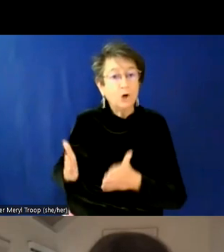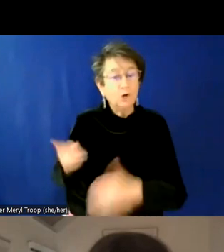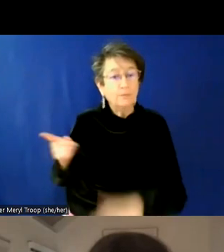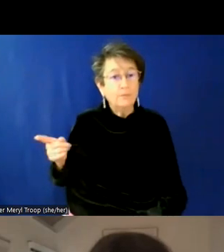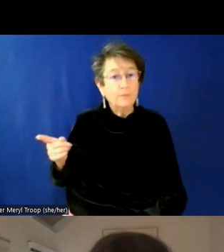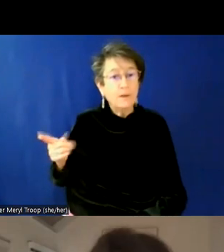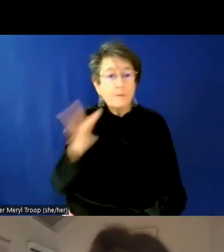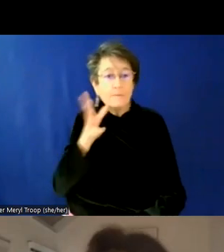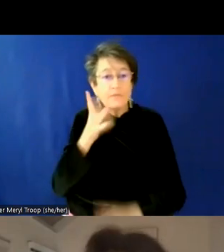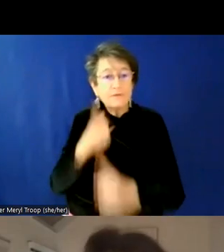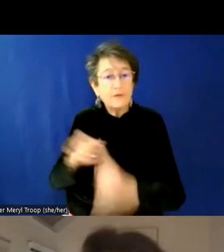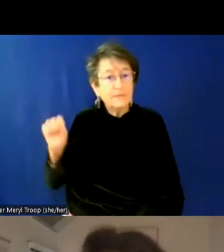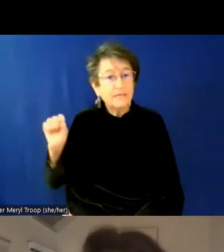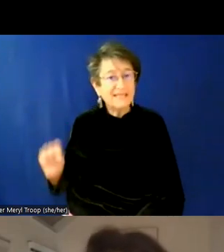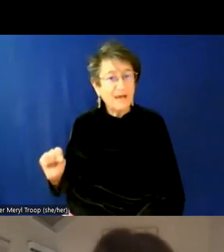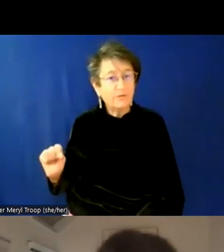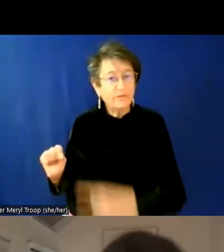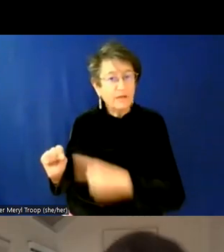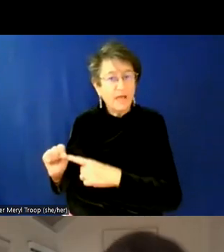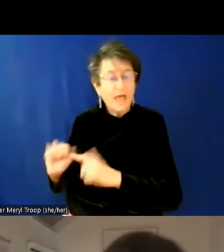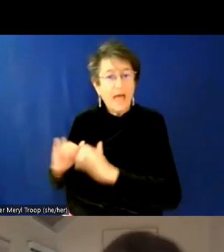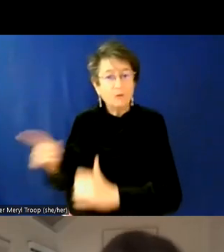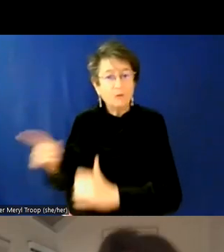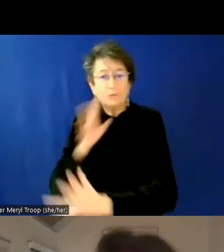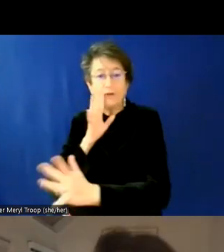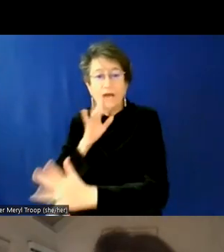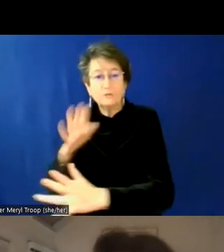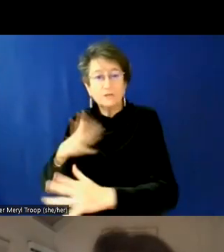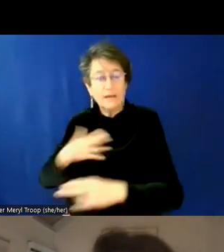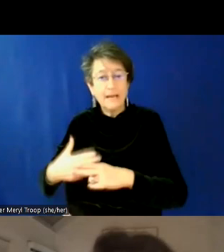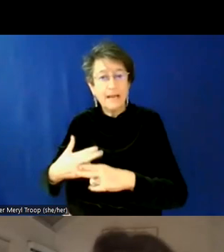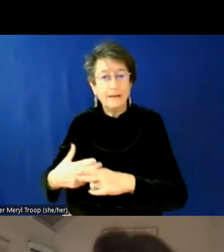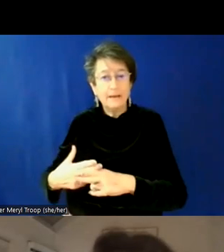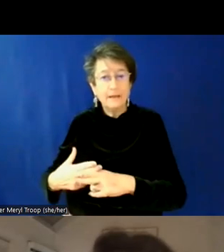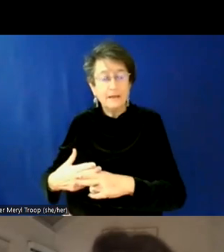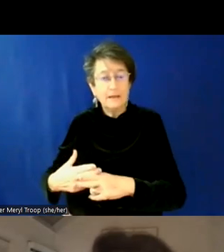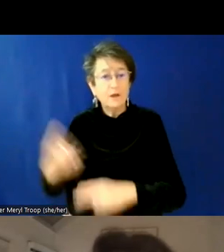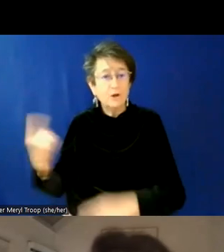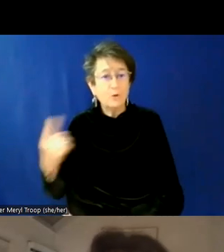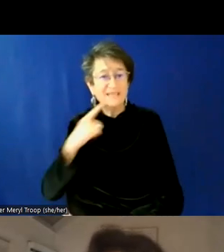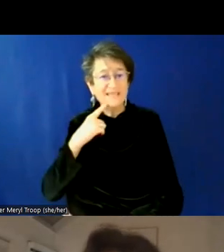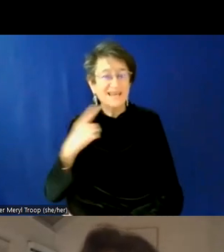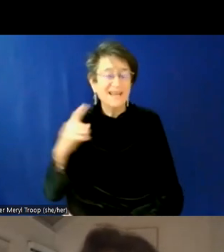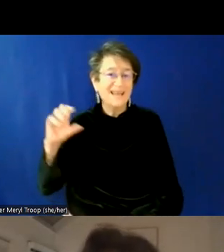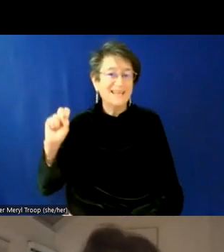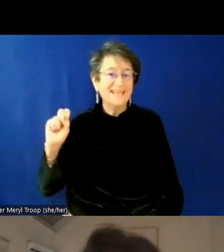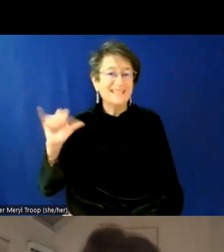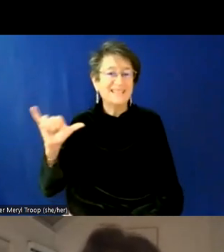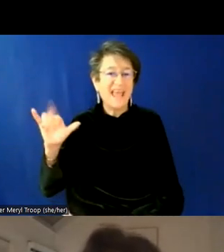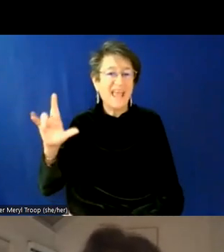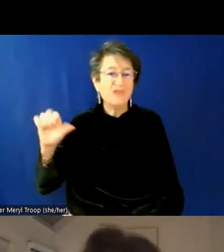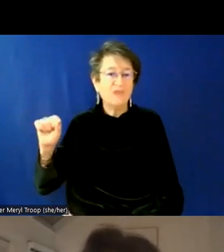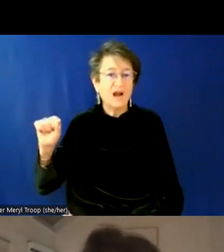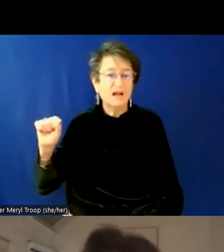the South and the way that she pronounced my name. Um, she always pronounced it Sarah, which I always found very interesting and, and